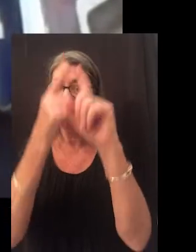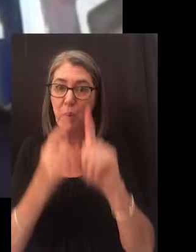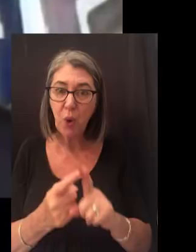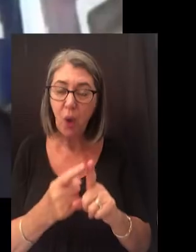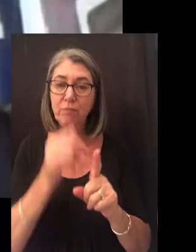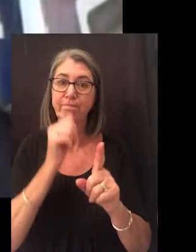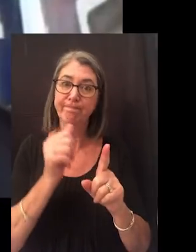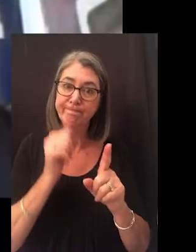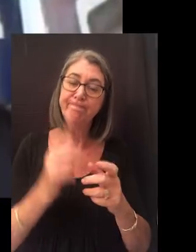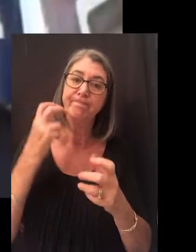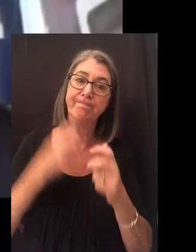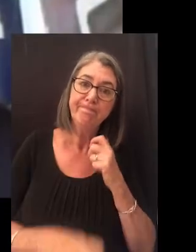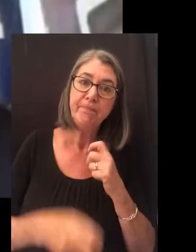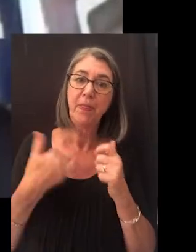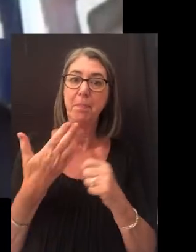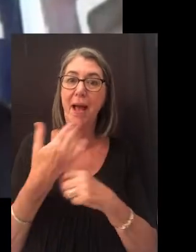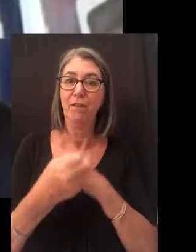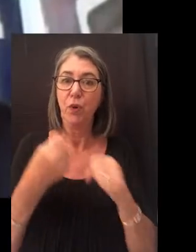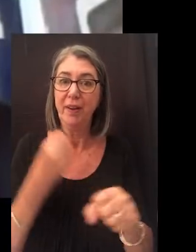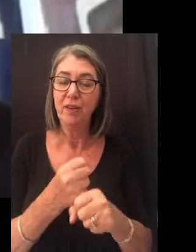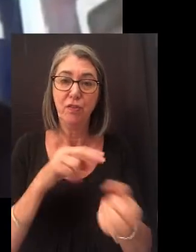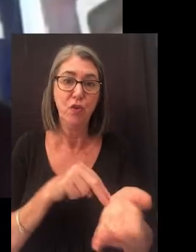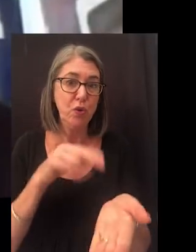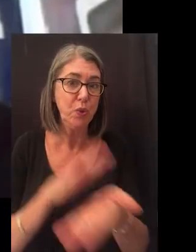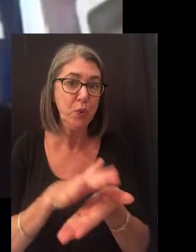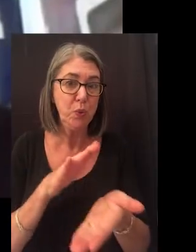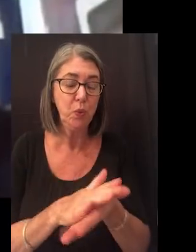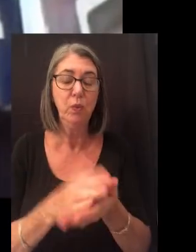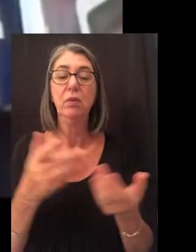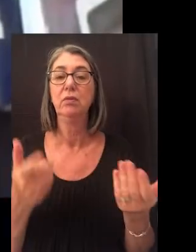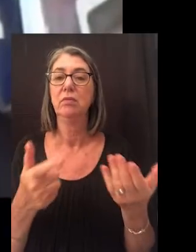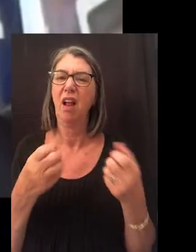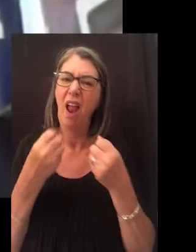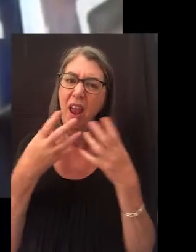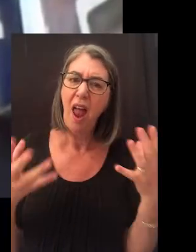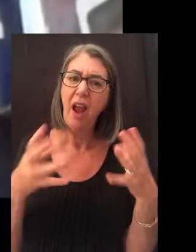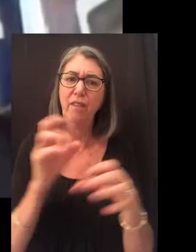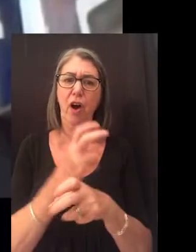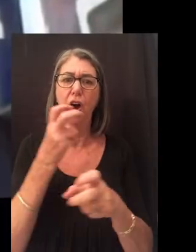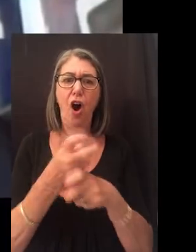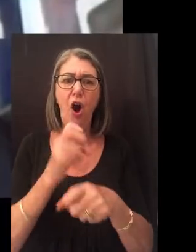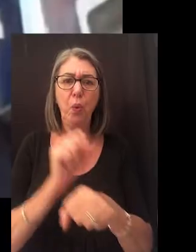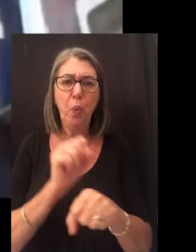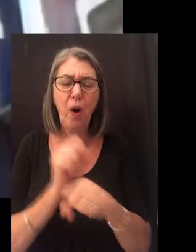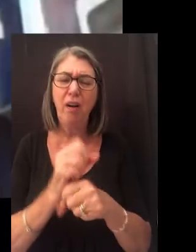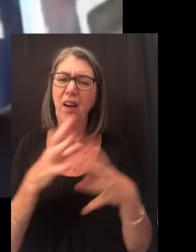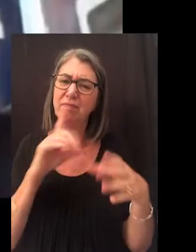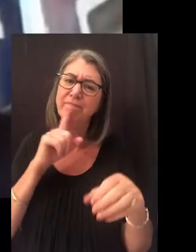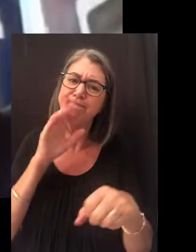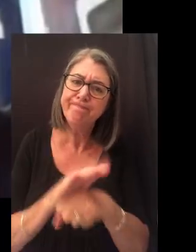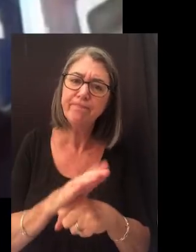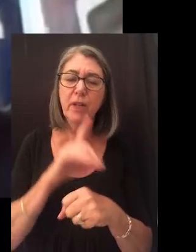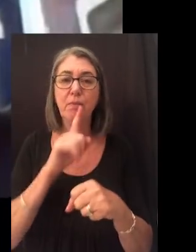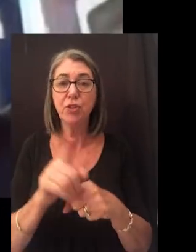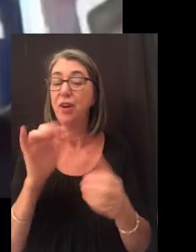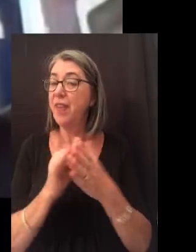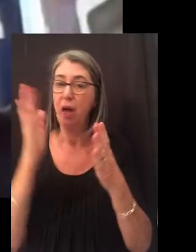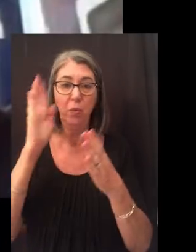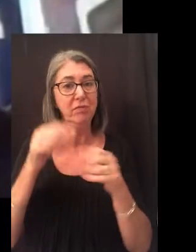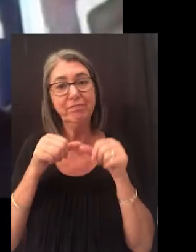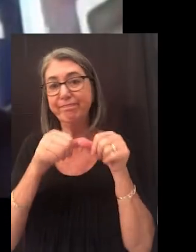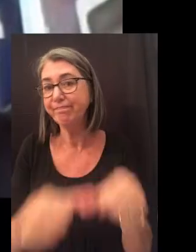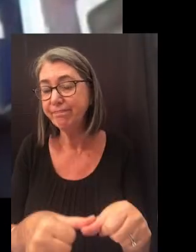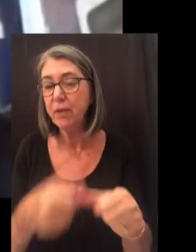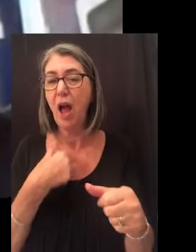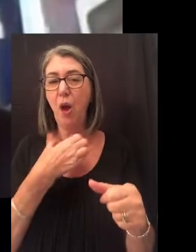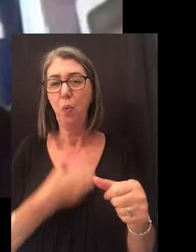hard to achieve all of your goals. You endured the rigor of the past four years of nursing school. Lots of hard work, lots of dedication, lots